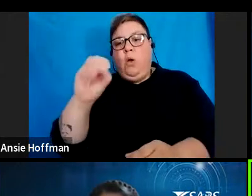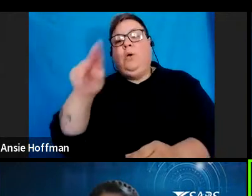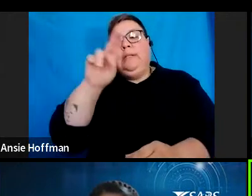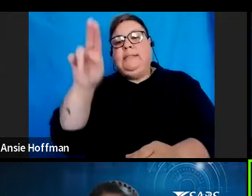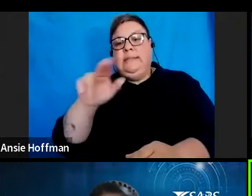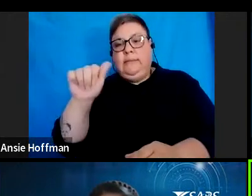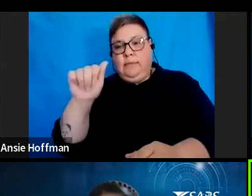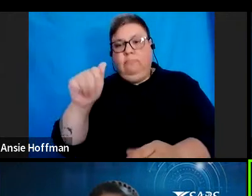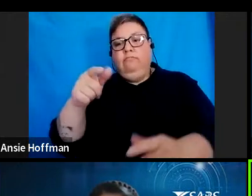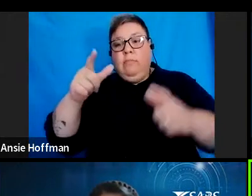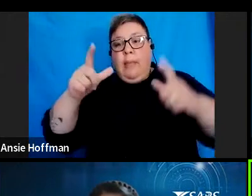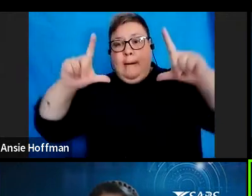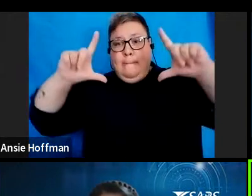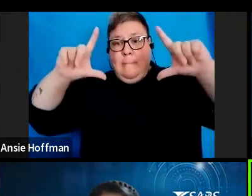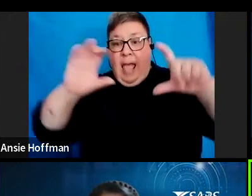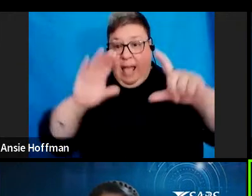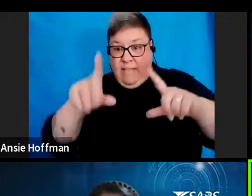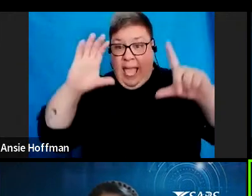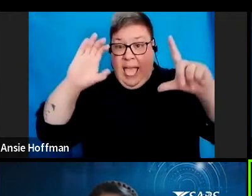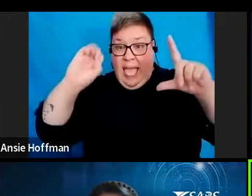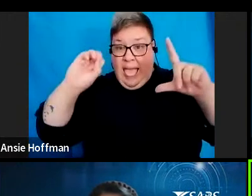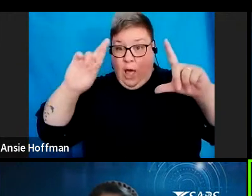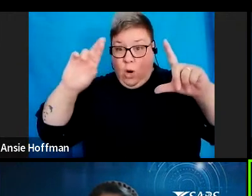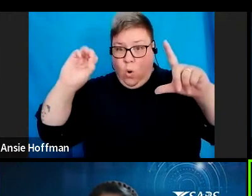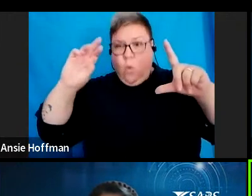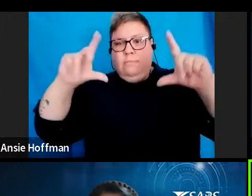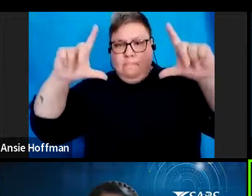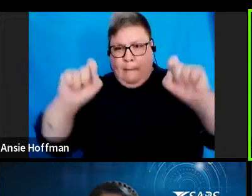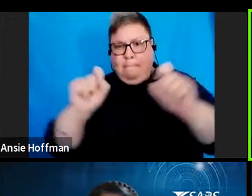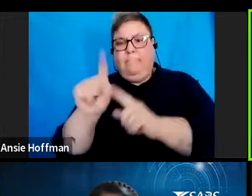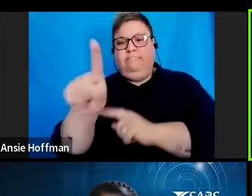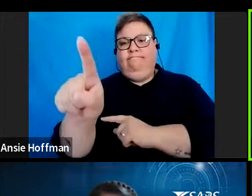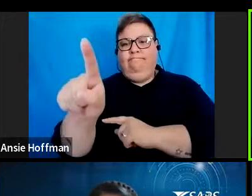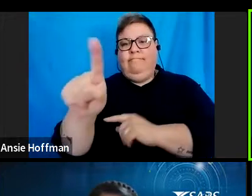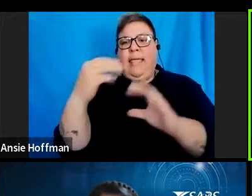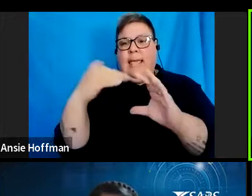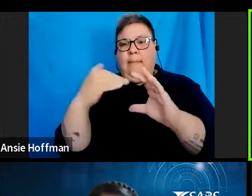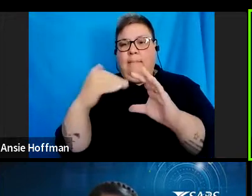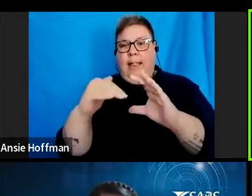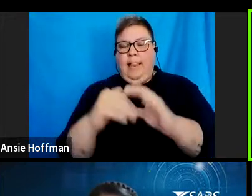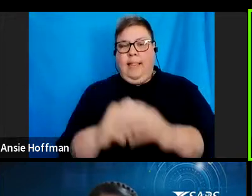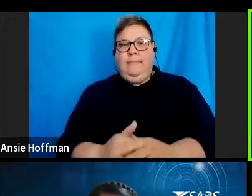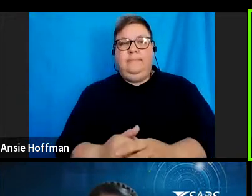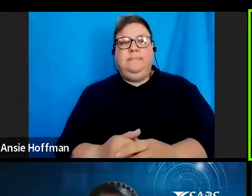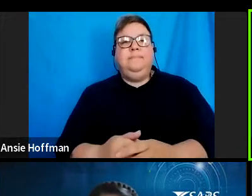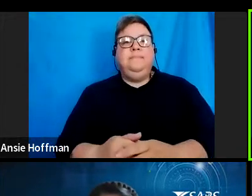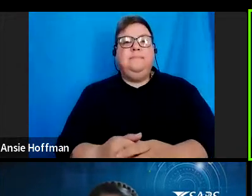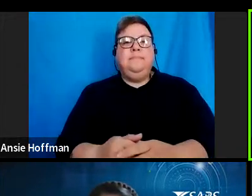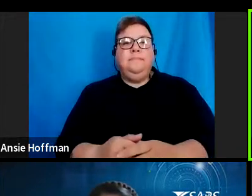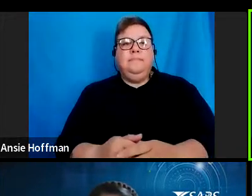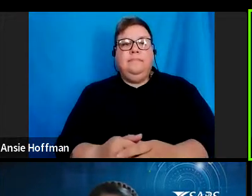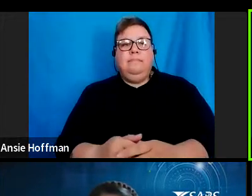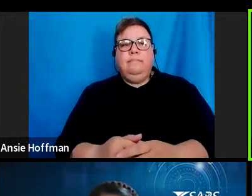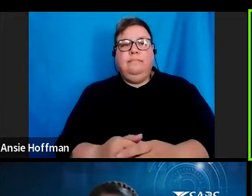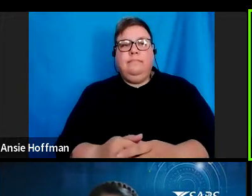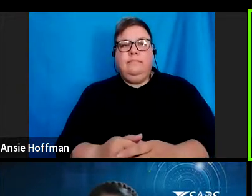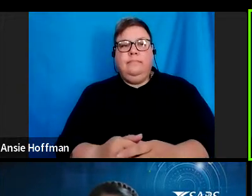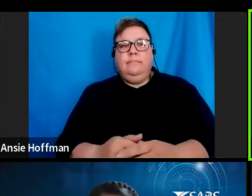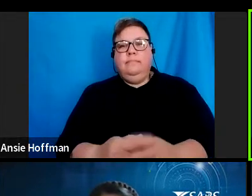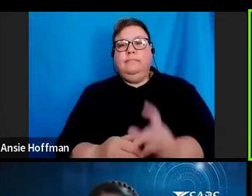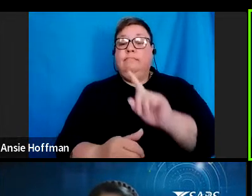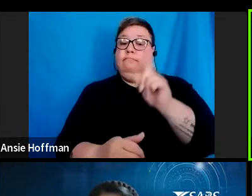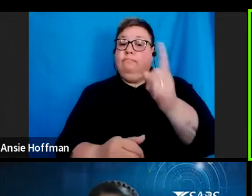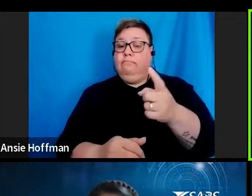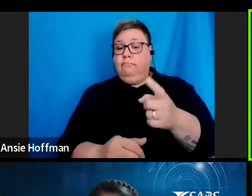them to please send us that screenshot. Thank you. Thank you very much, Ayanda. Our next question is directed